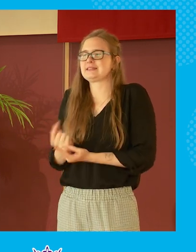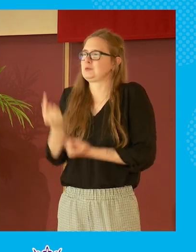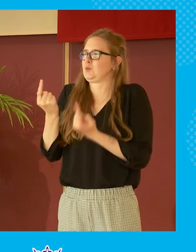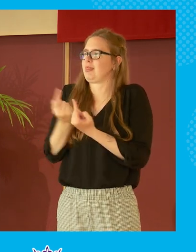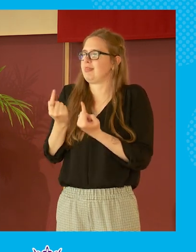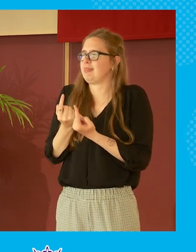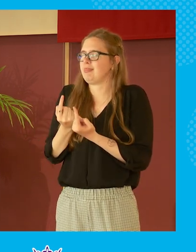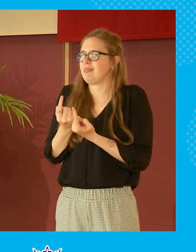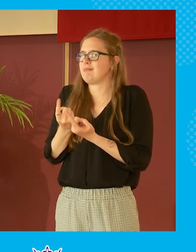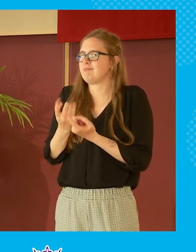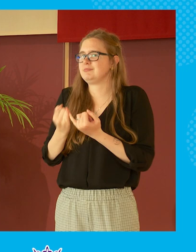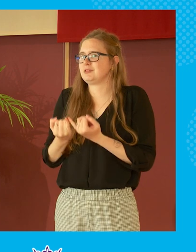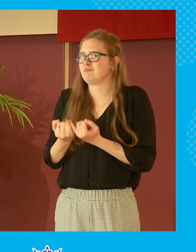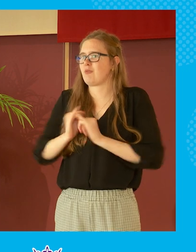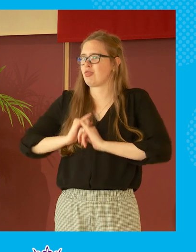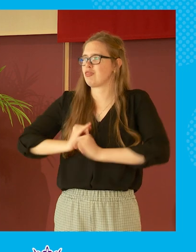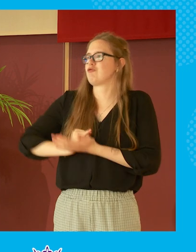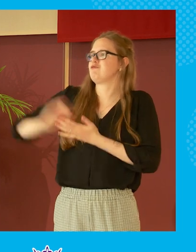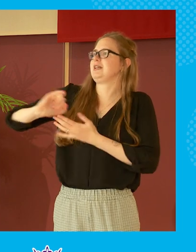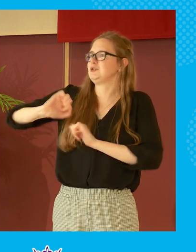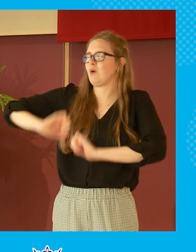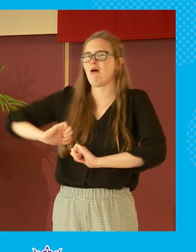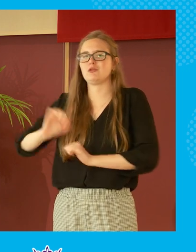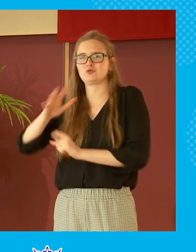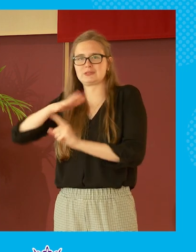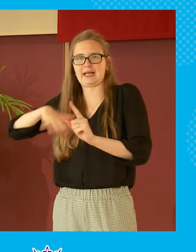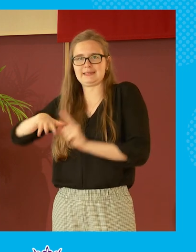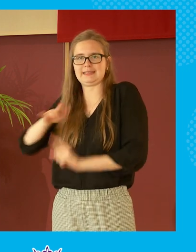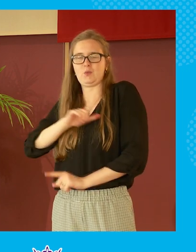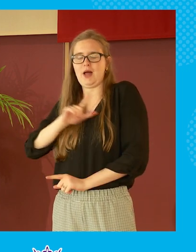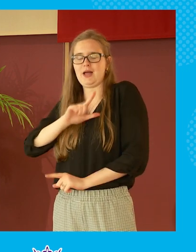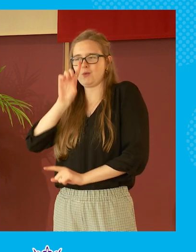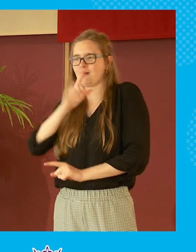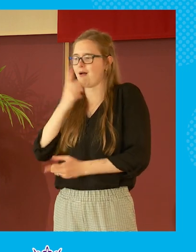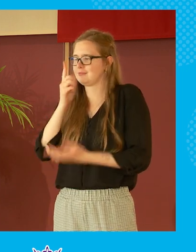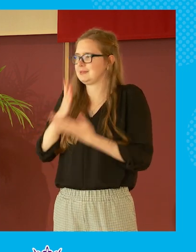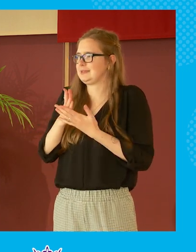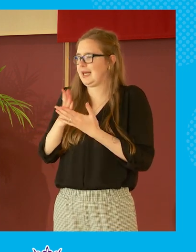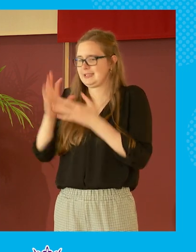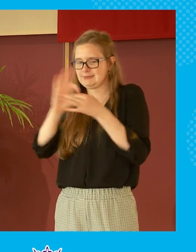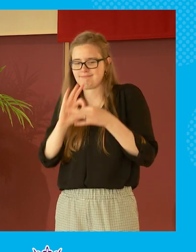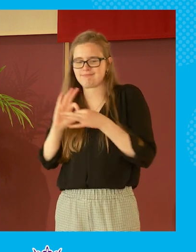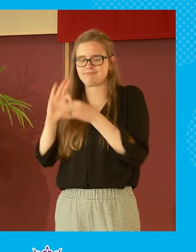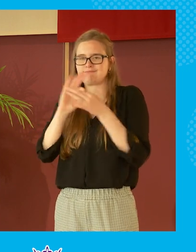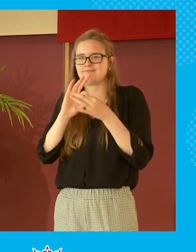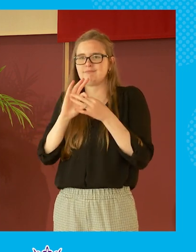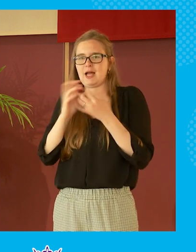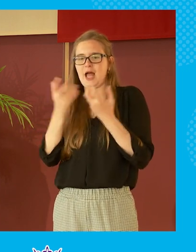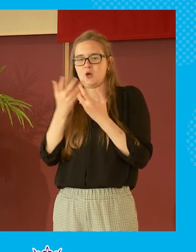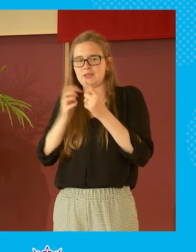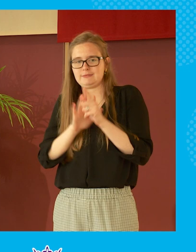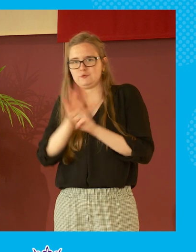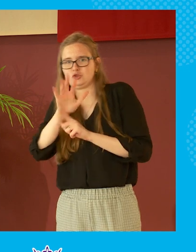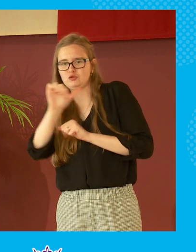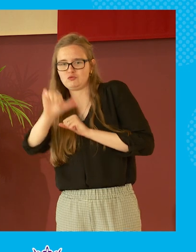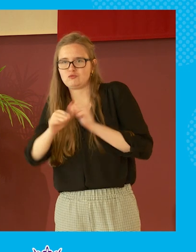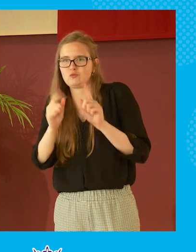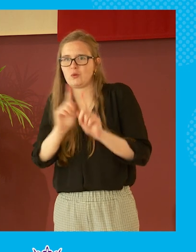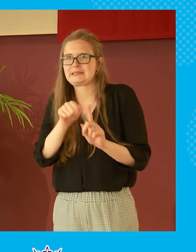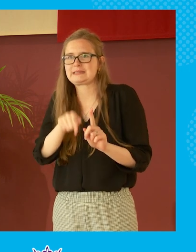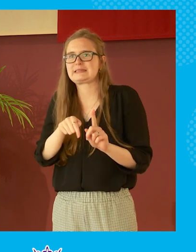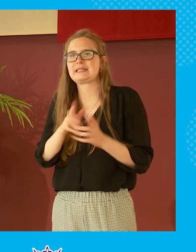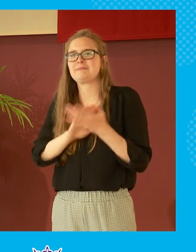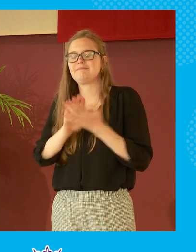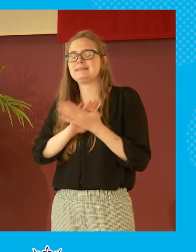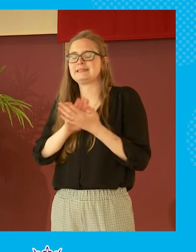greatest threats to our society at the moment because we can't decide together about where we go in future then we have